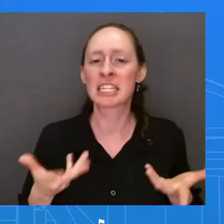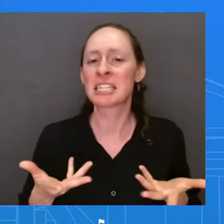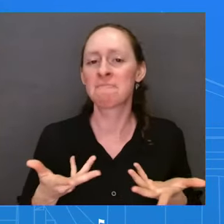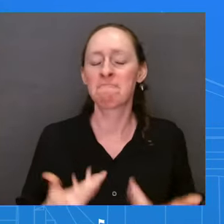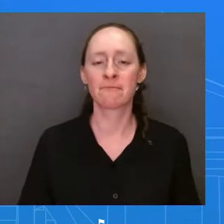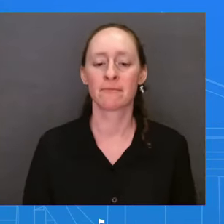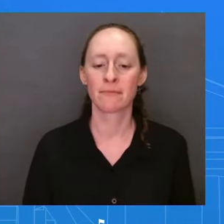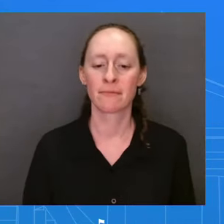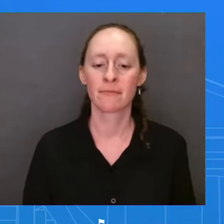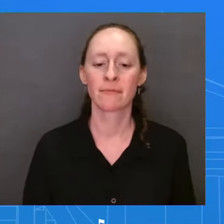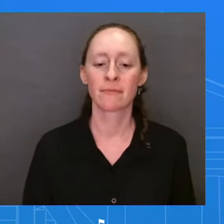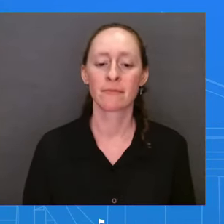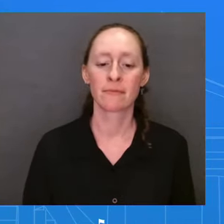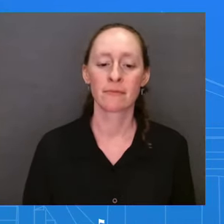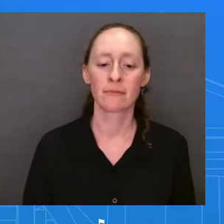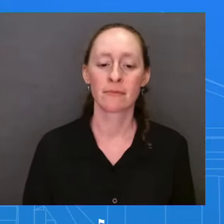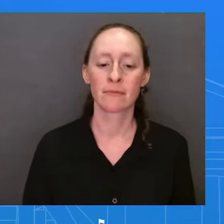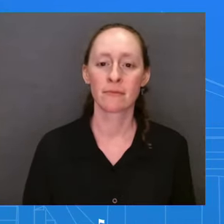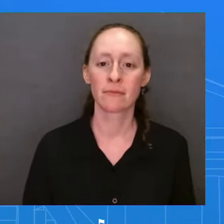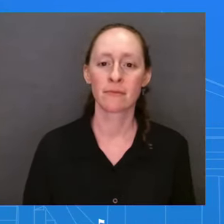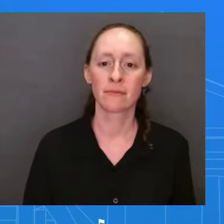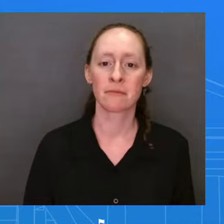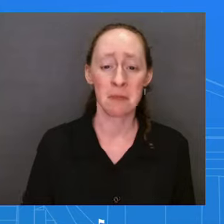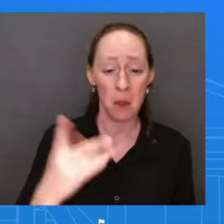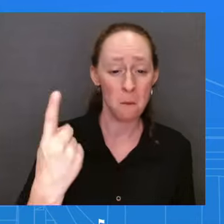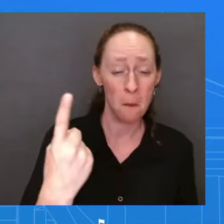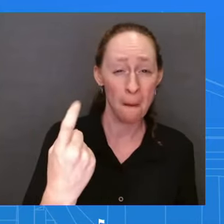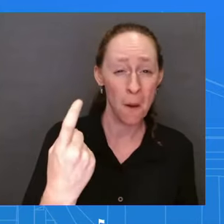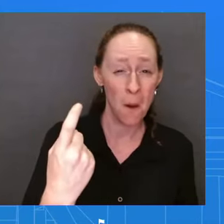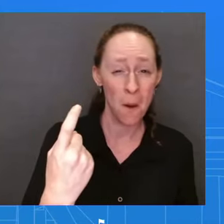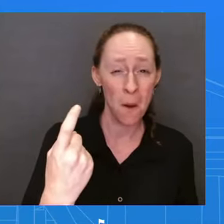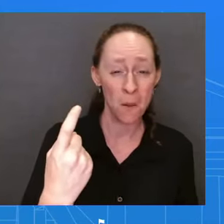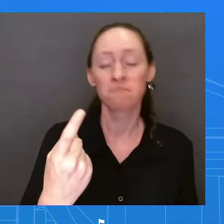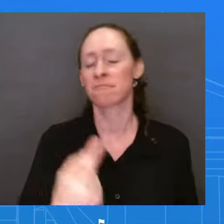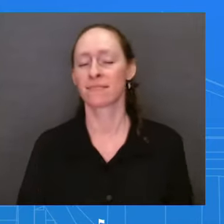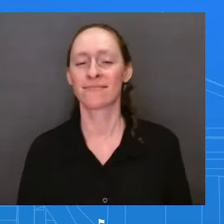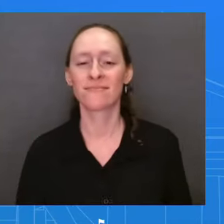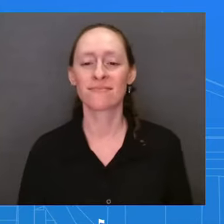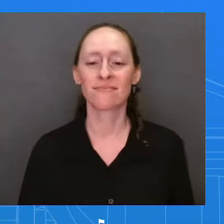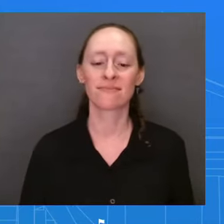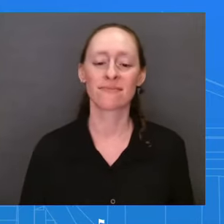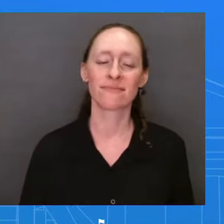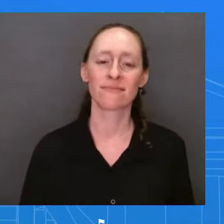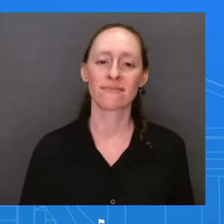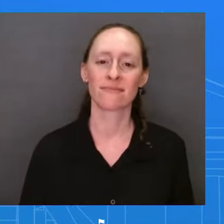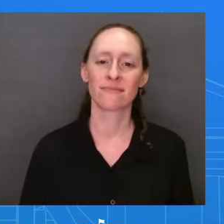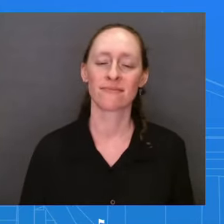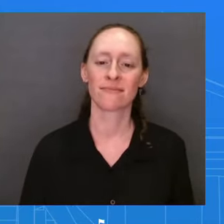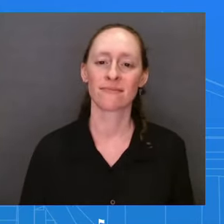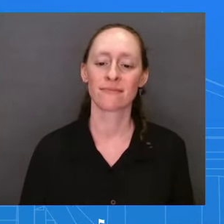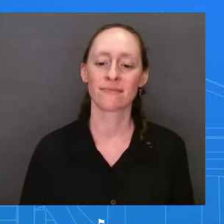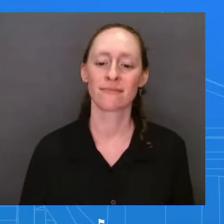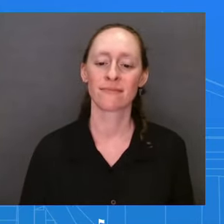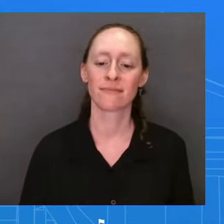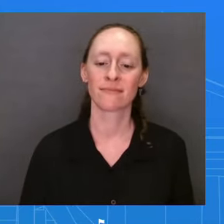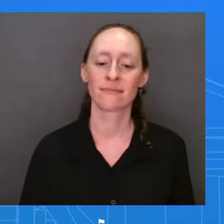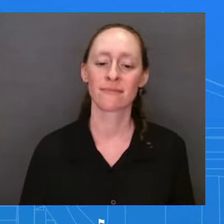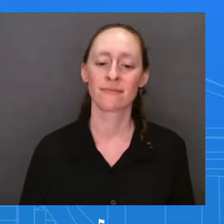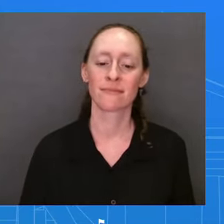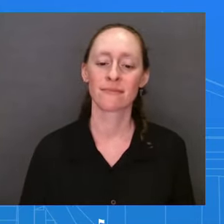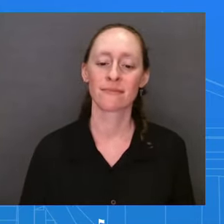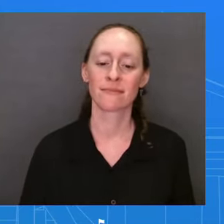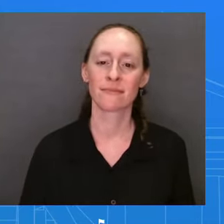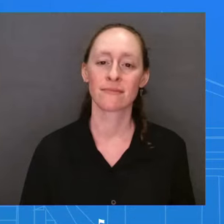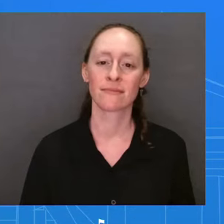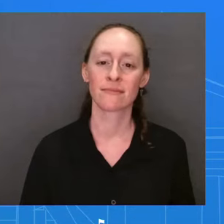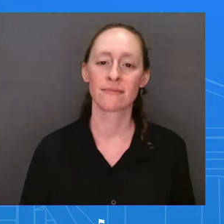Let's just do one. We have one more. Go right here. Thank you. The Russian defense minister is in Cuba today. He's meeting